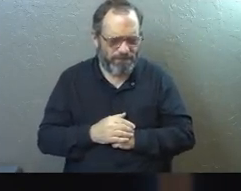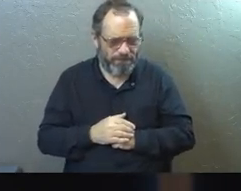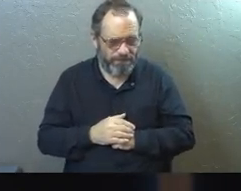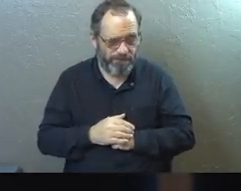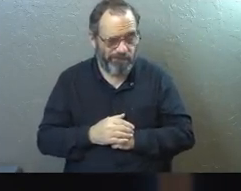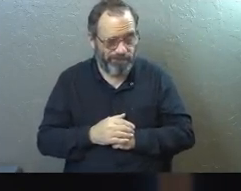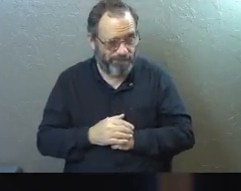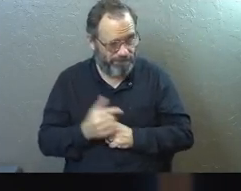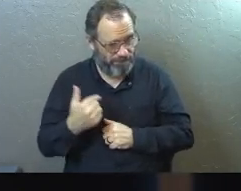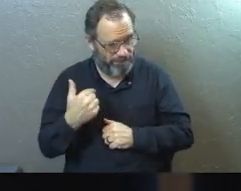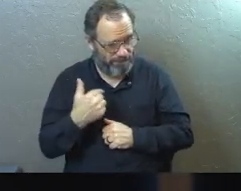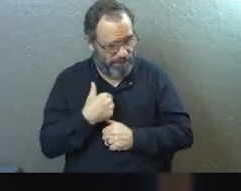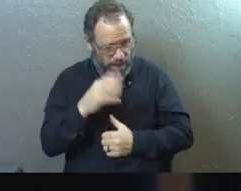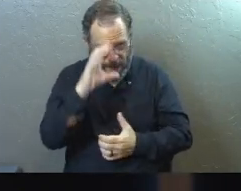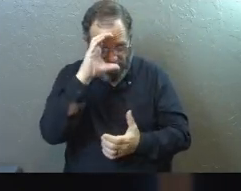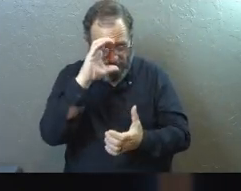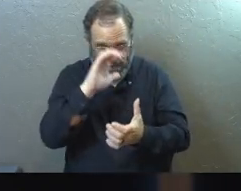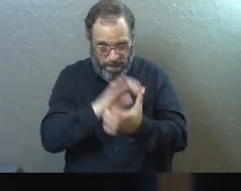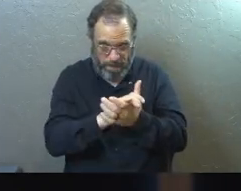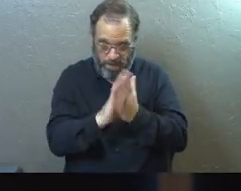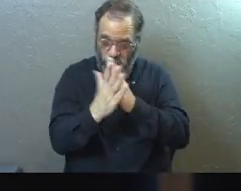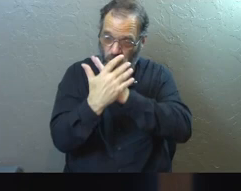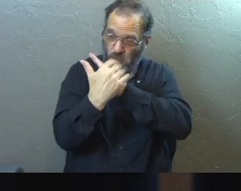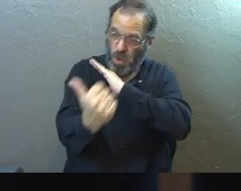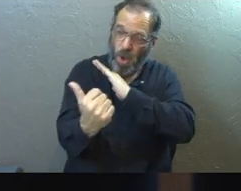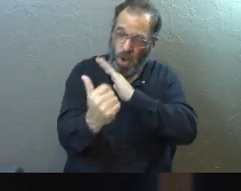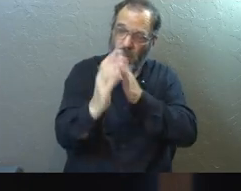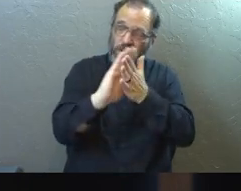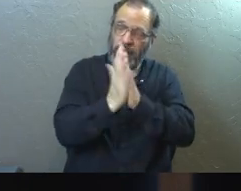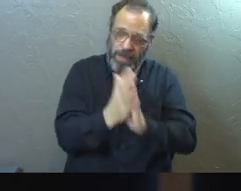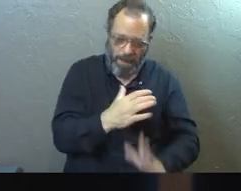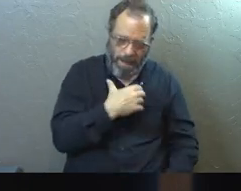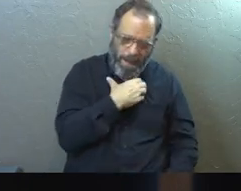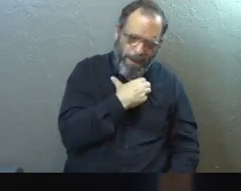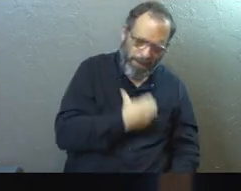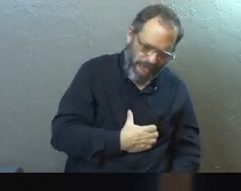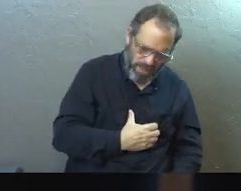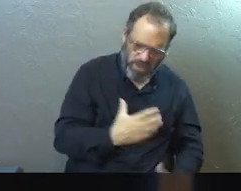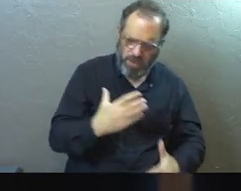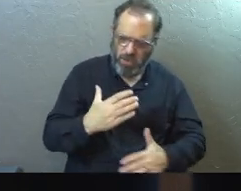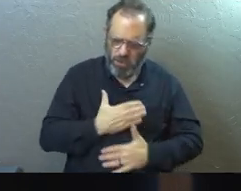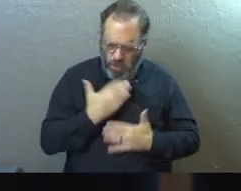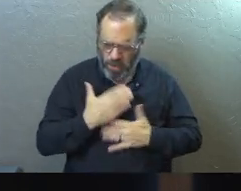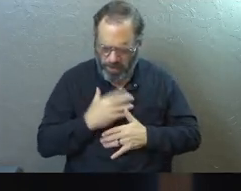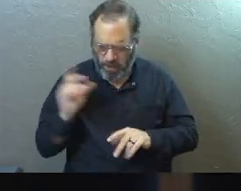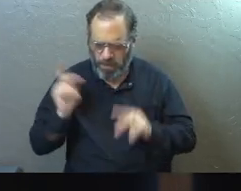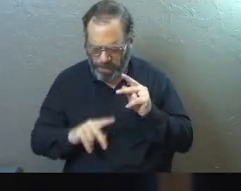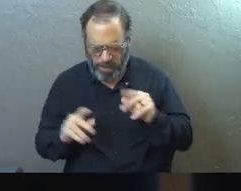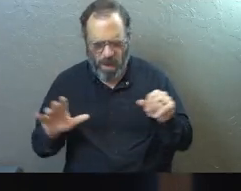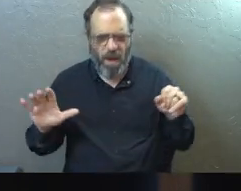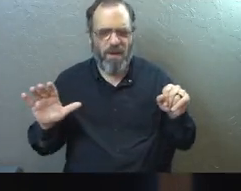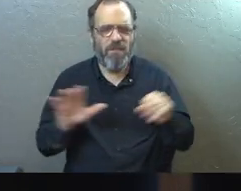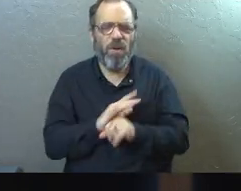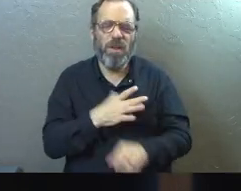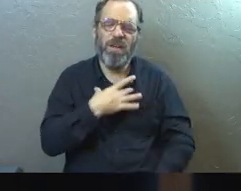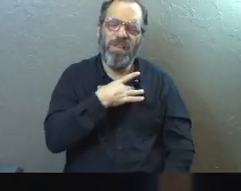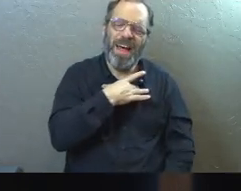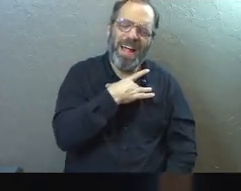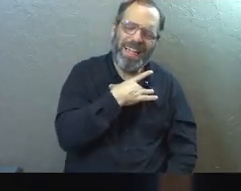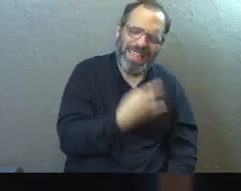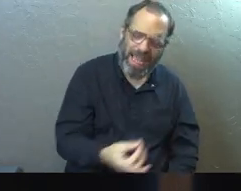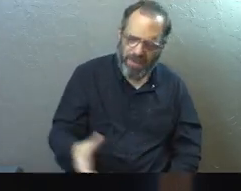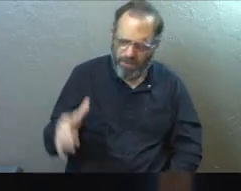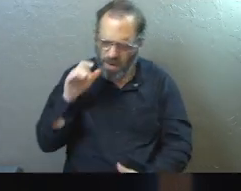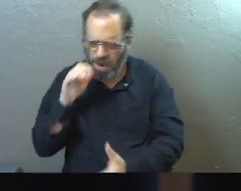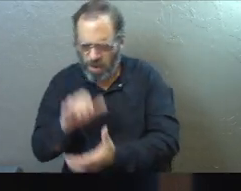But God, I believe that what you've called us to is to be a passionate, joyful people that are full of like for our